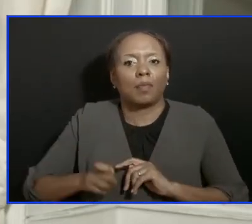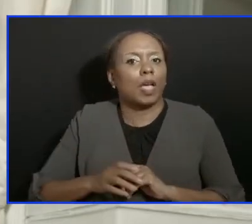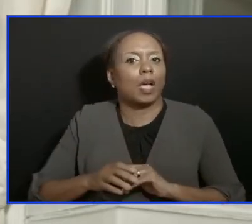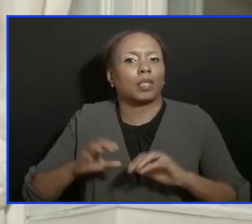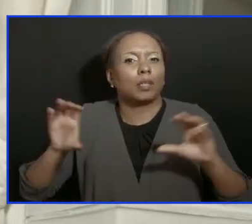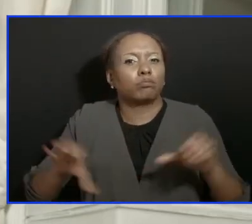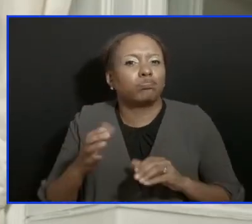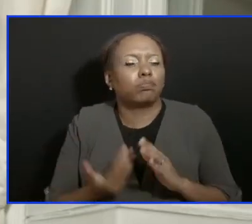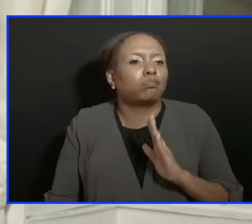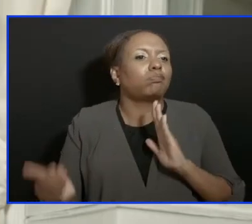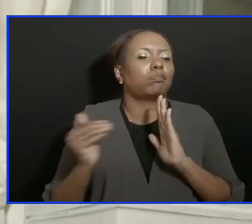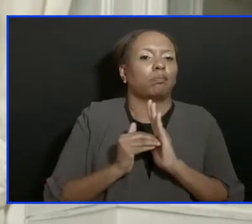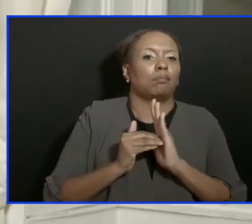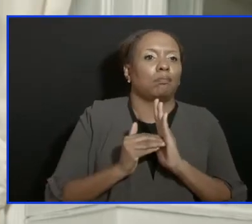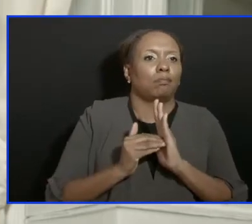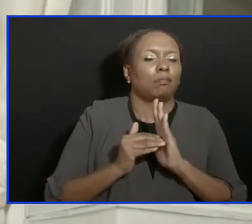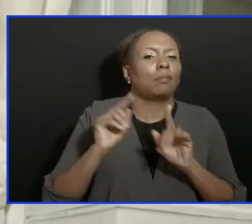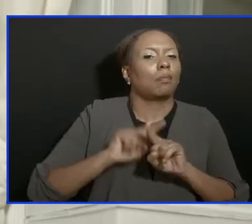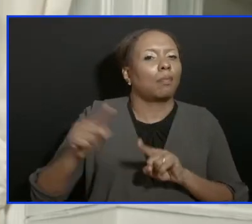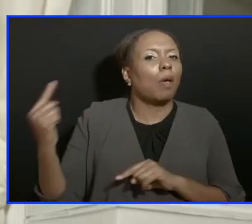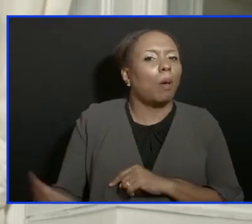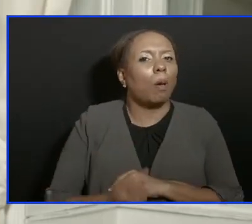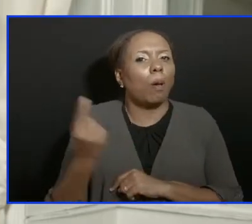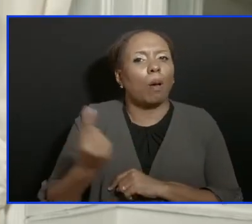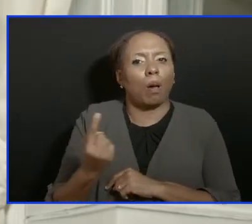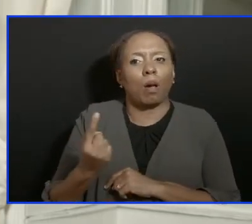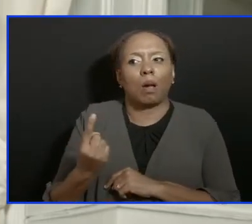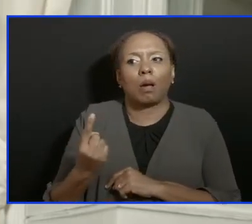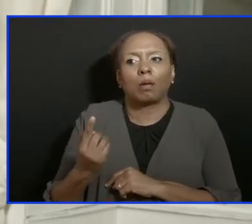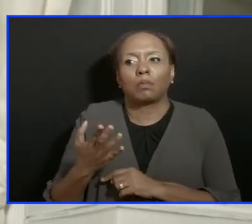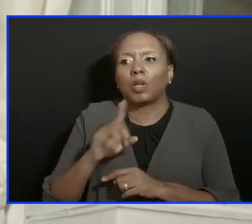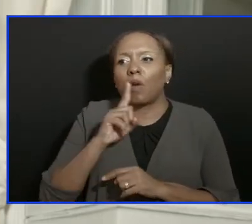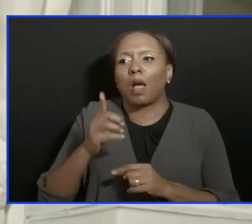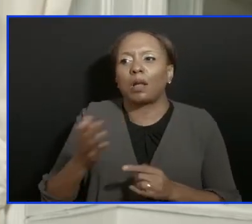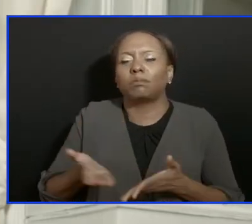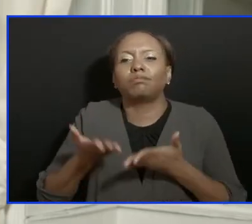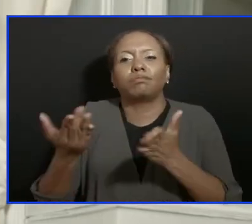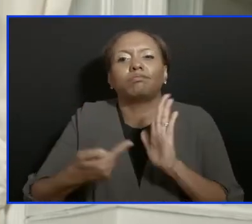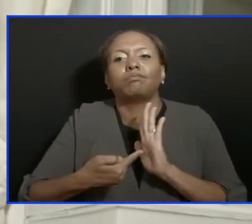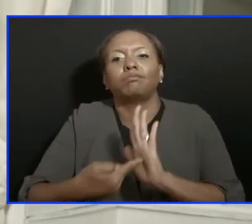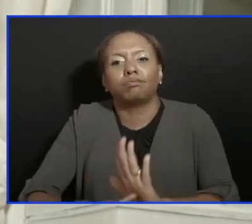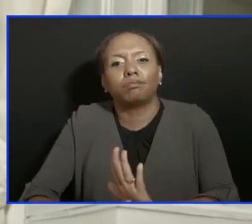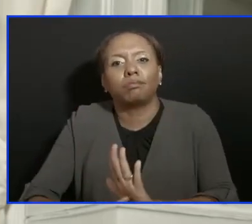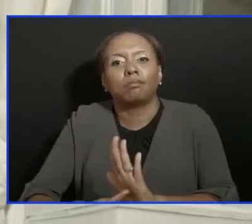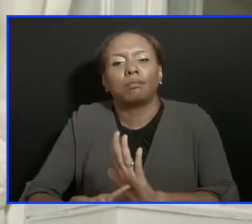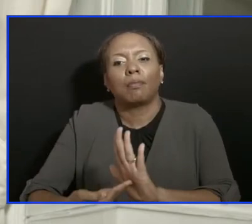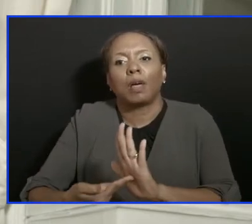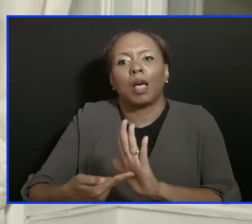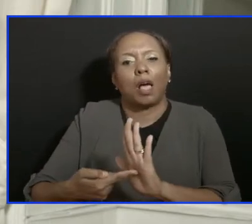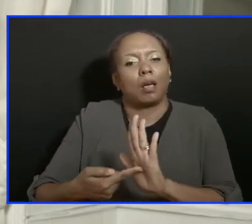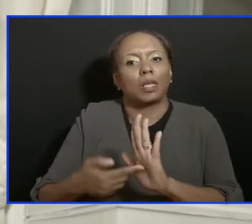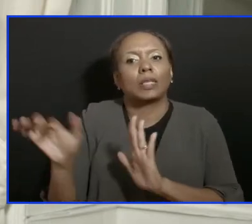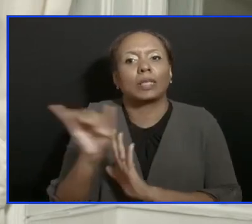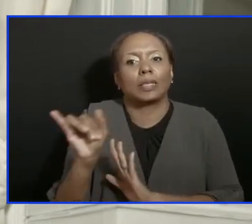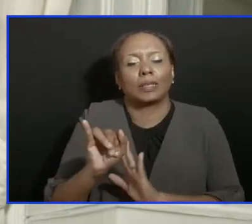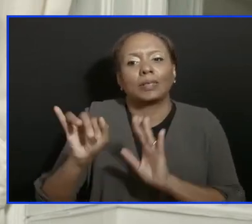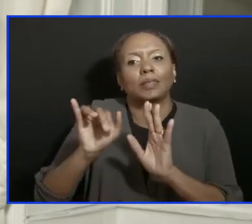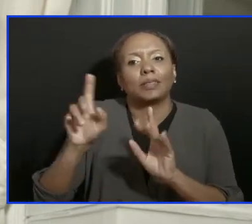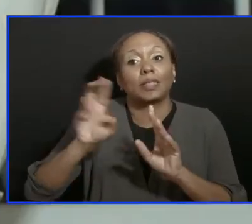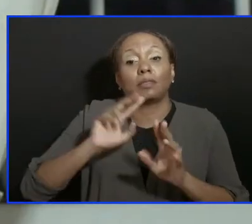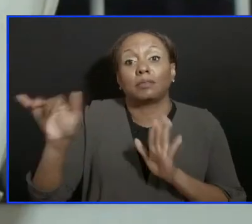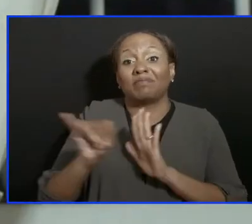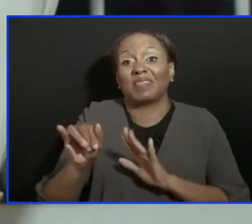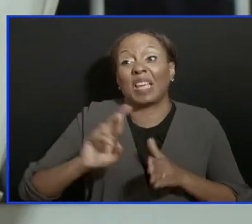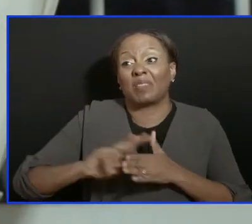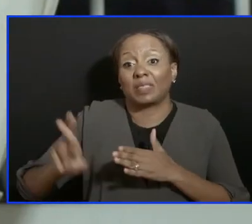early phase. But they're usually, not usually, they're always really present with symptoms. So in the absence of that, it's really a senseless, senseless event. Thank you.